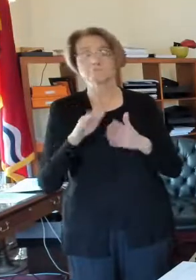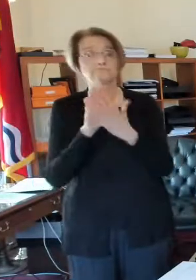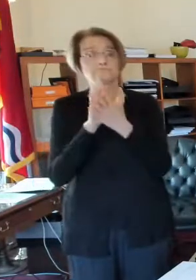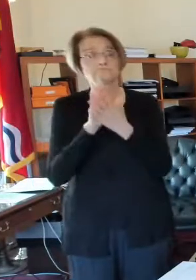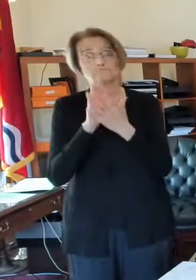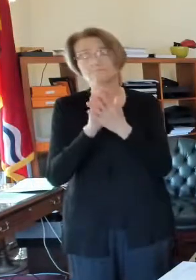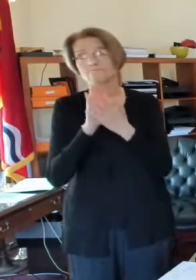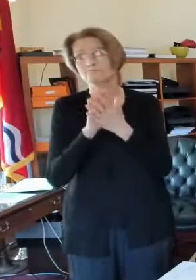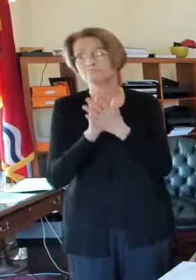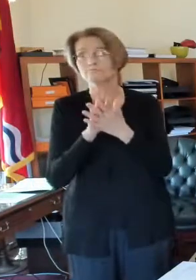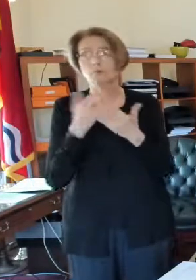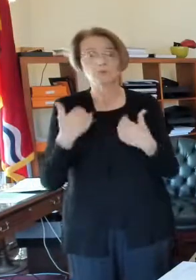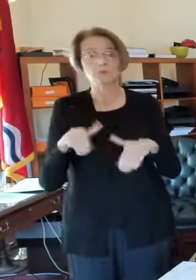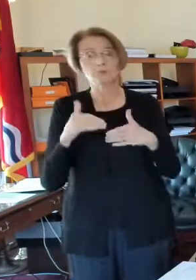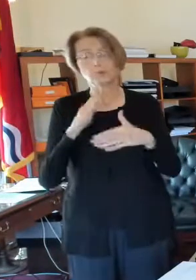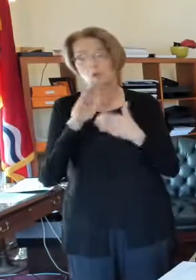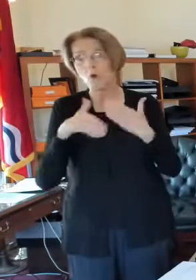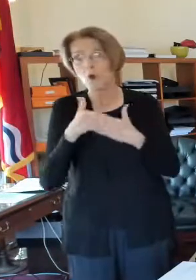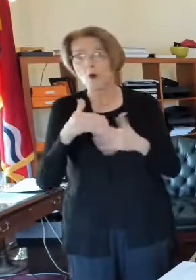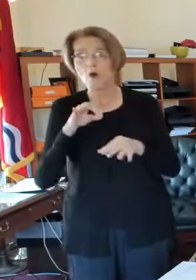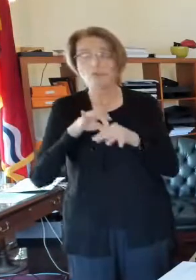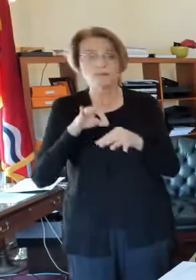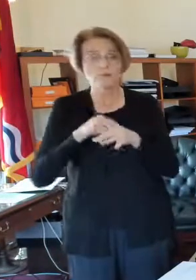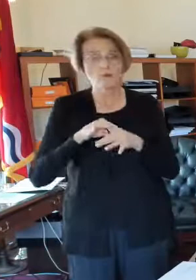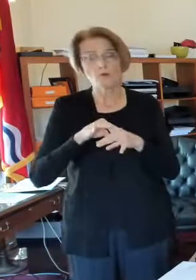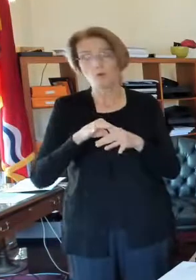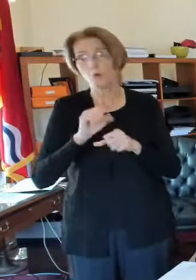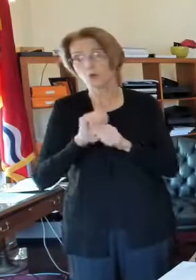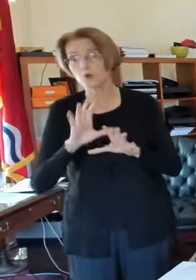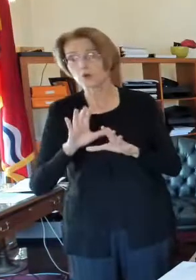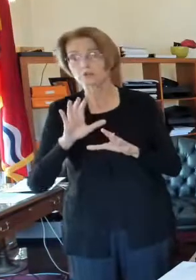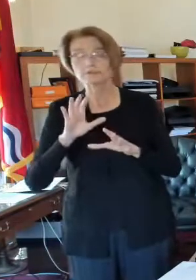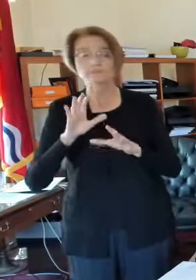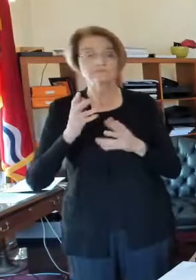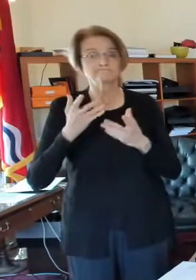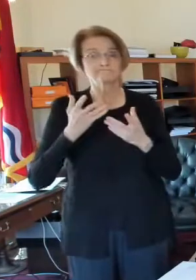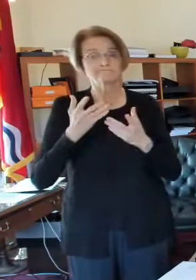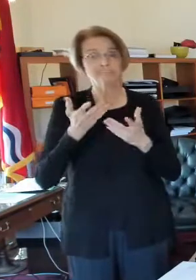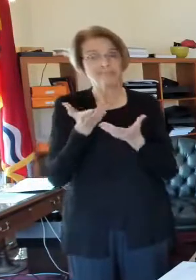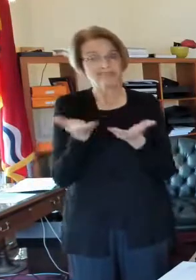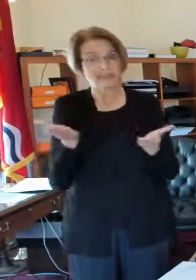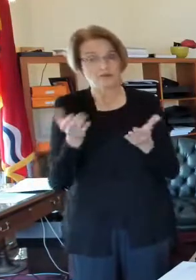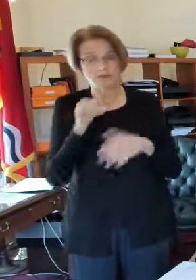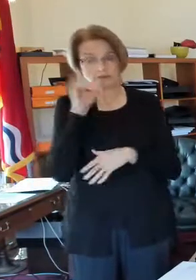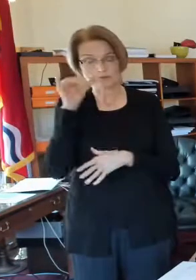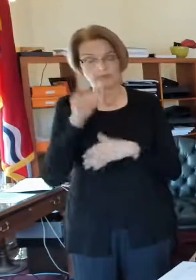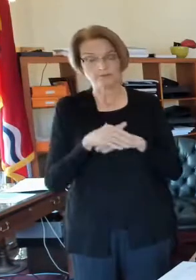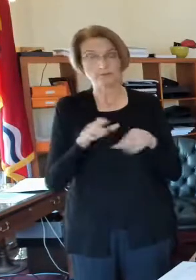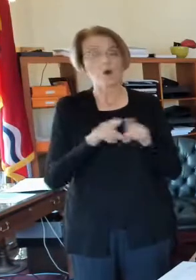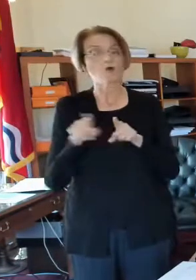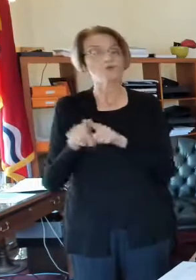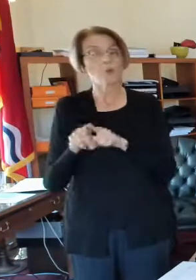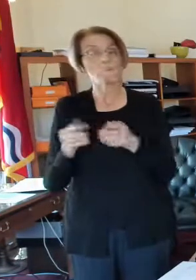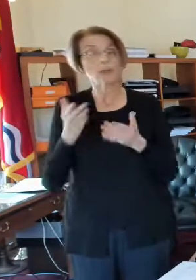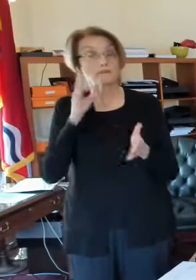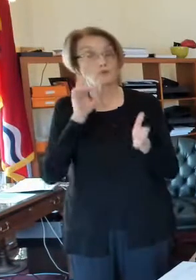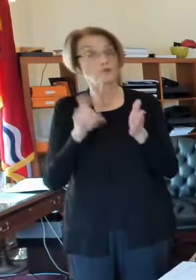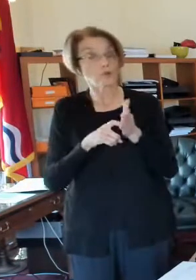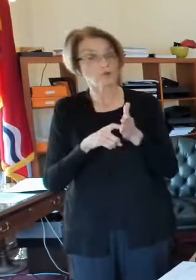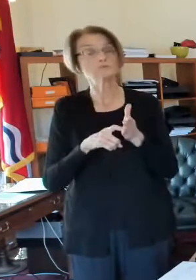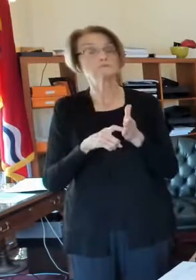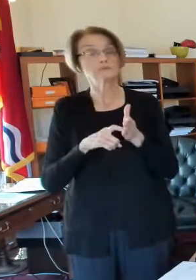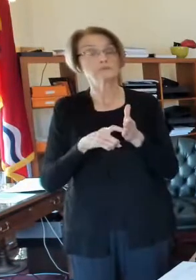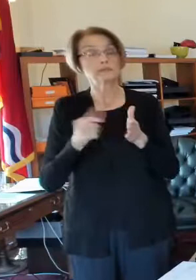having all the poll workers and the election workers there. In addition to that, some of you may have seen that we had a number